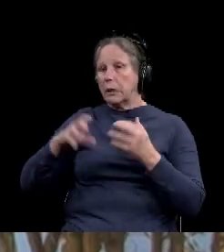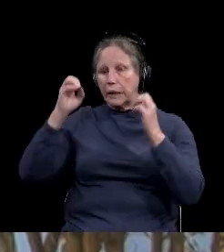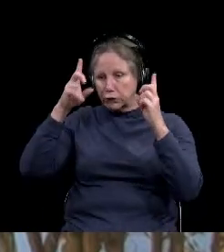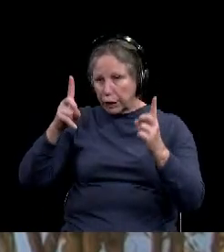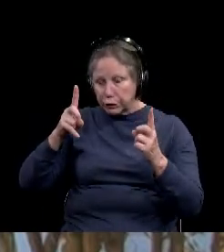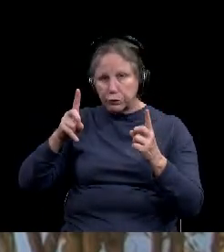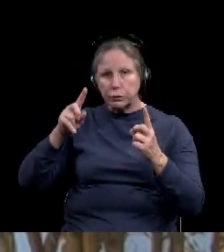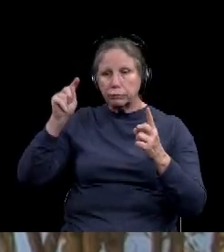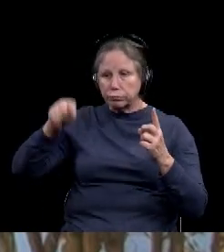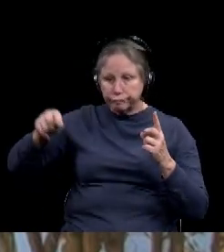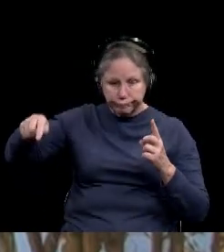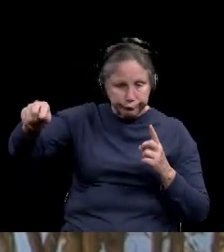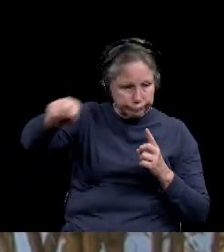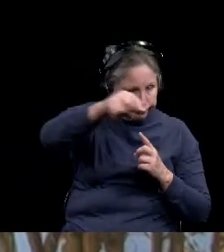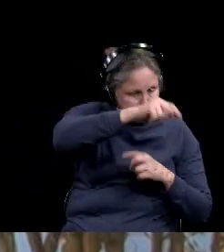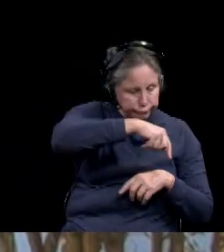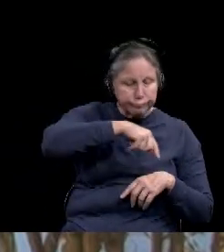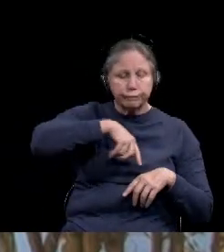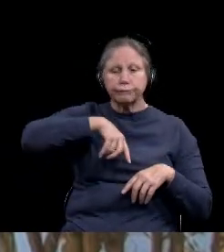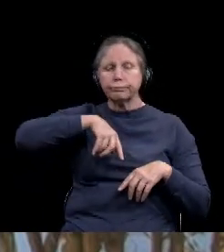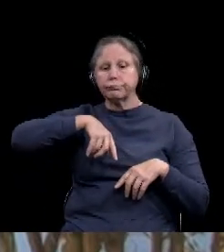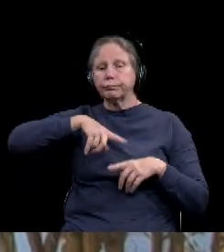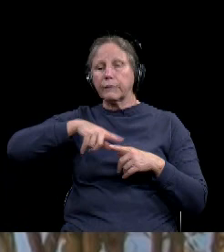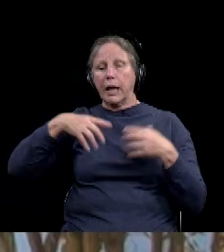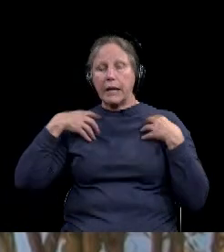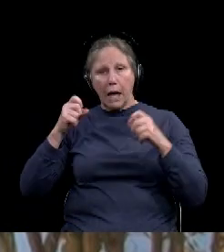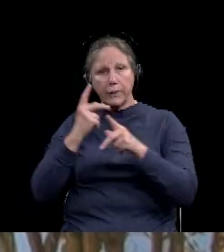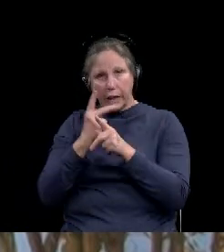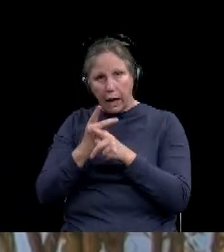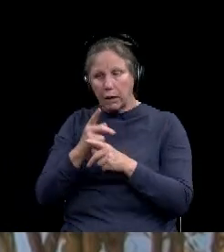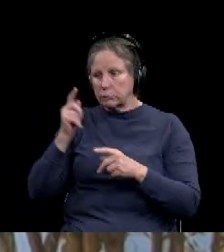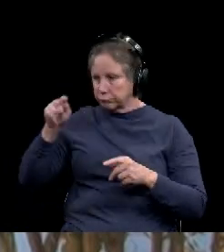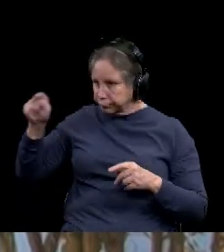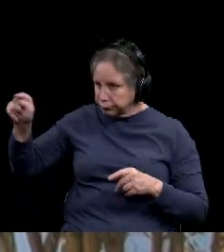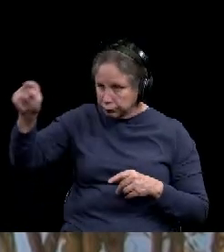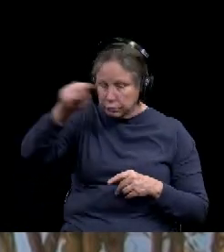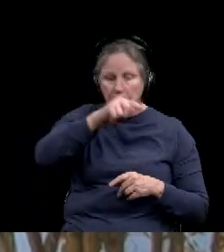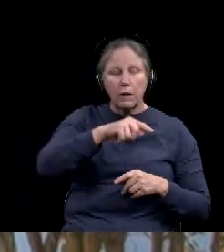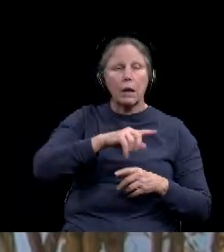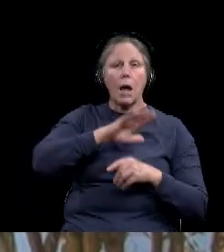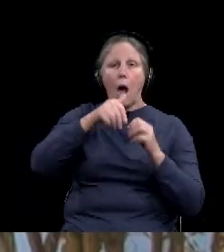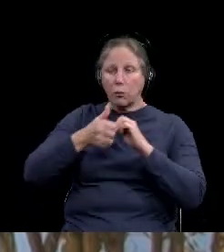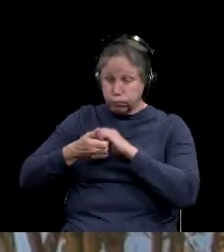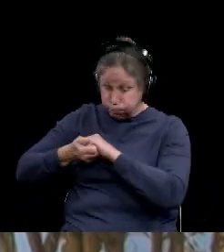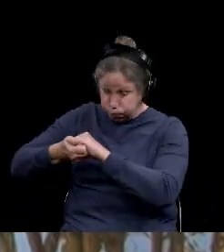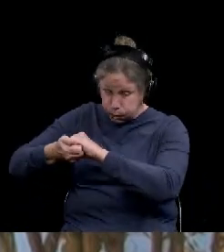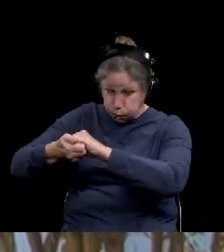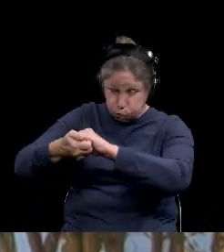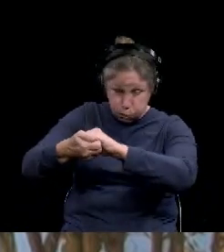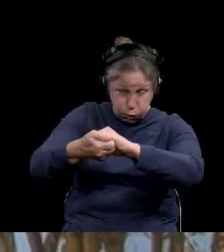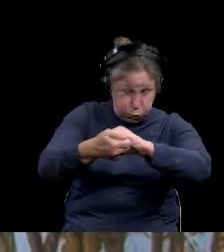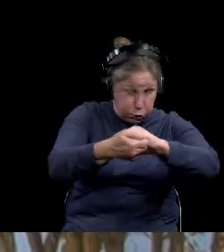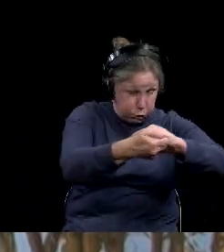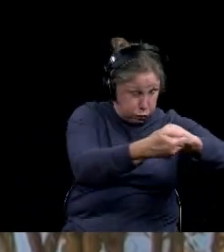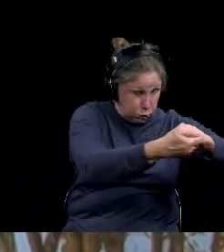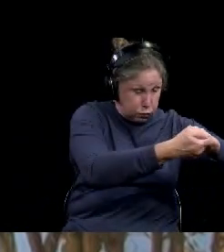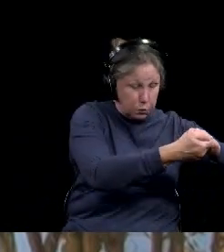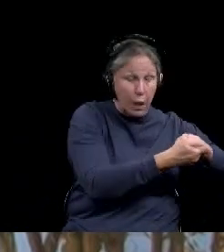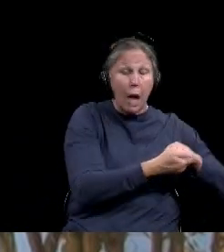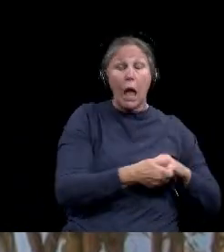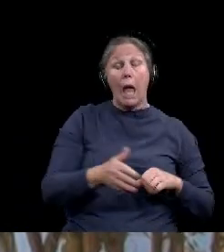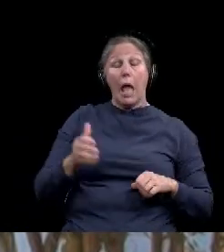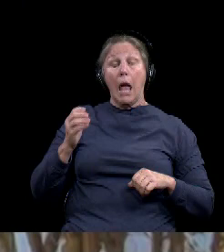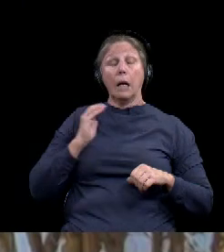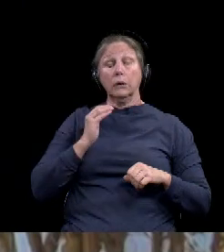uh, providers, uh, and our healthcare. Uh, of that collaboration has made a huge difference in our,